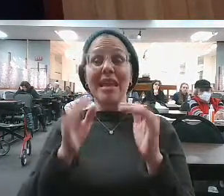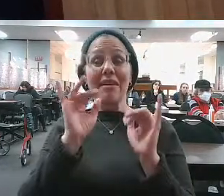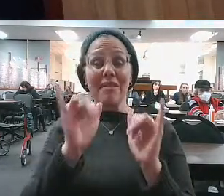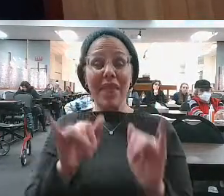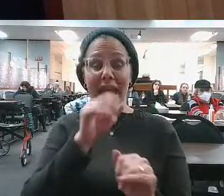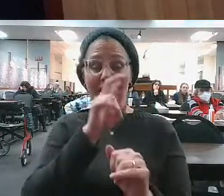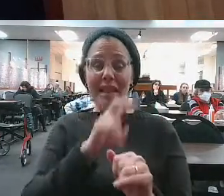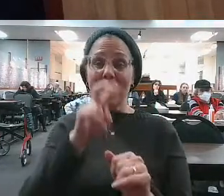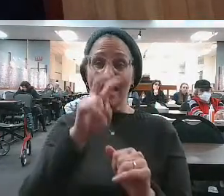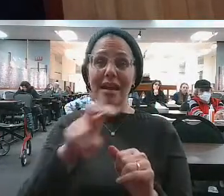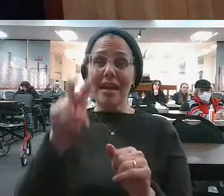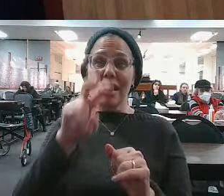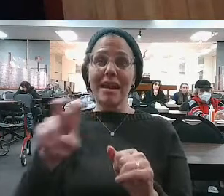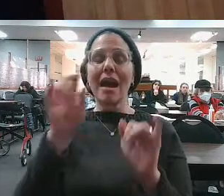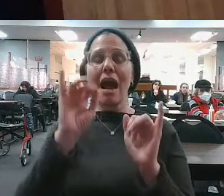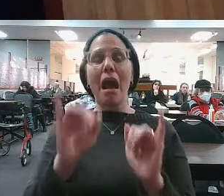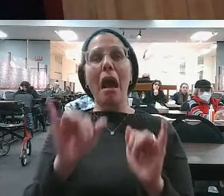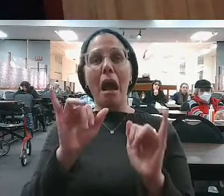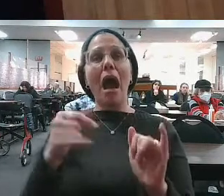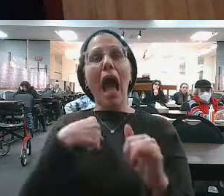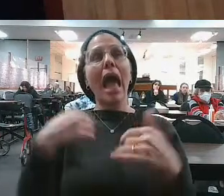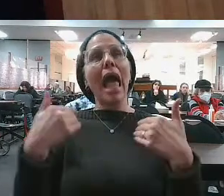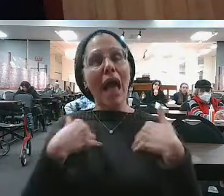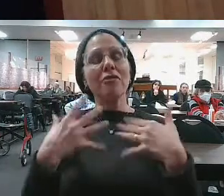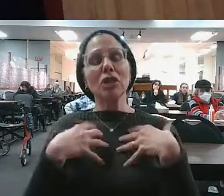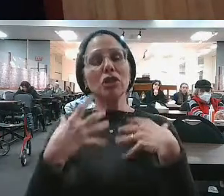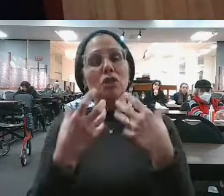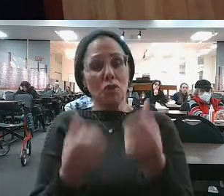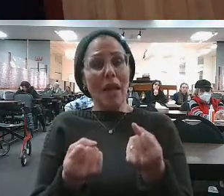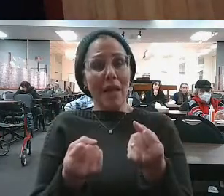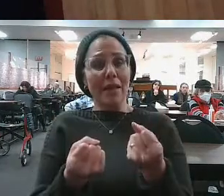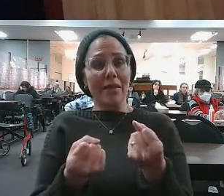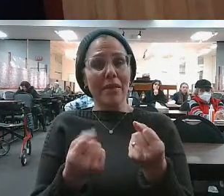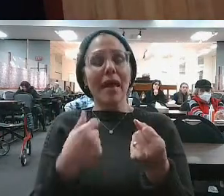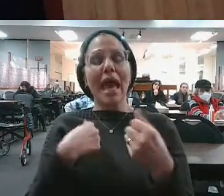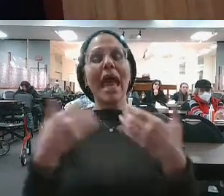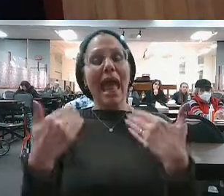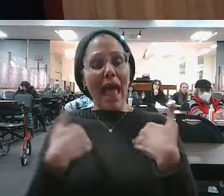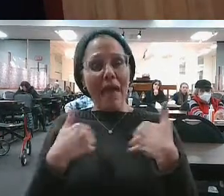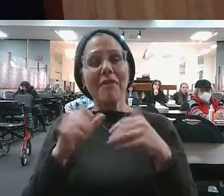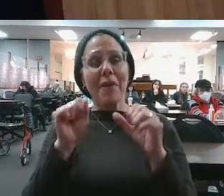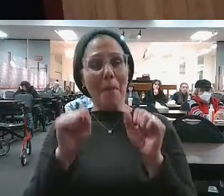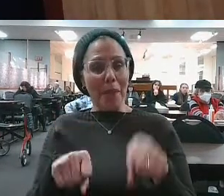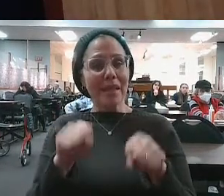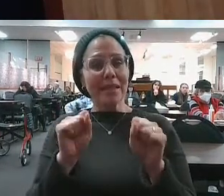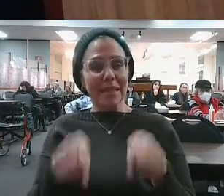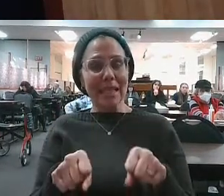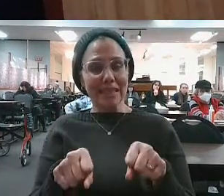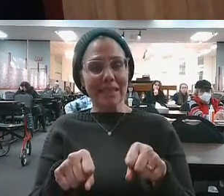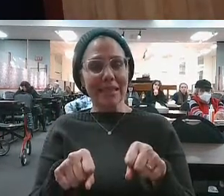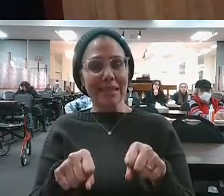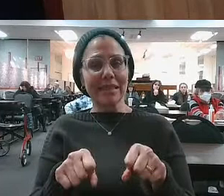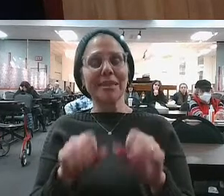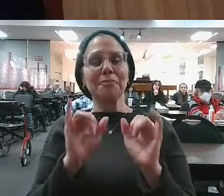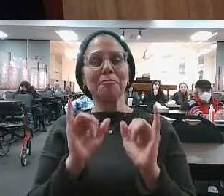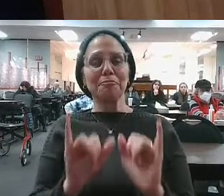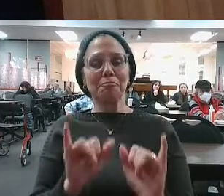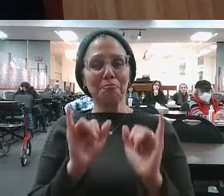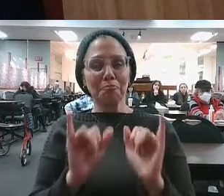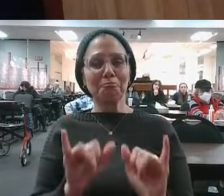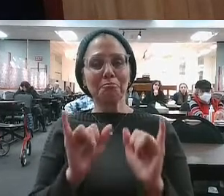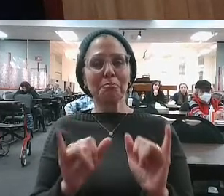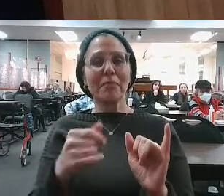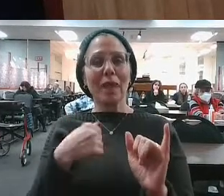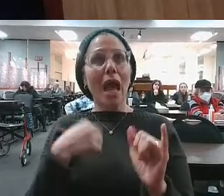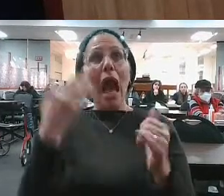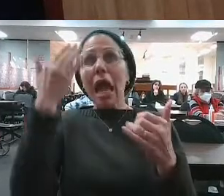place. I never realized I had this ka'ach. I never realized I had these abilities. I never realized, I didn't